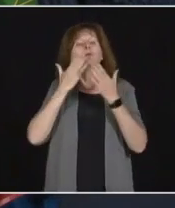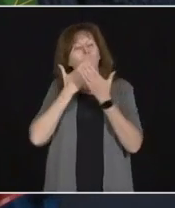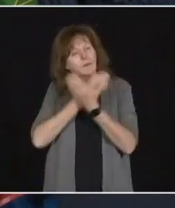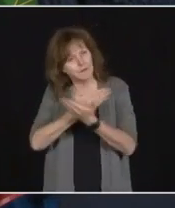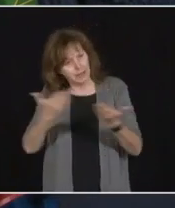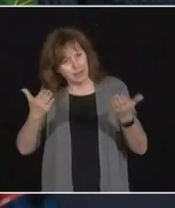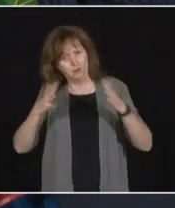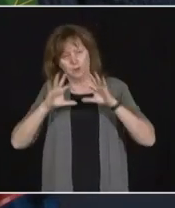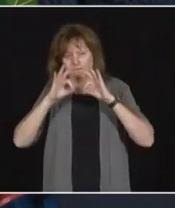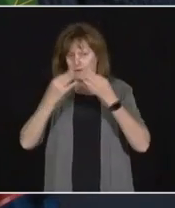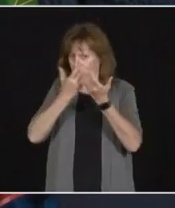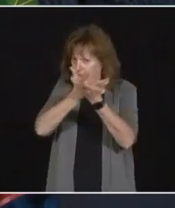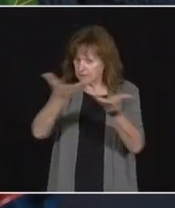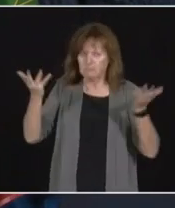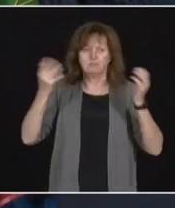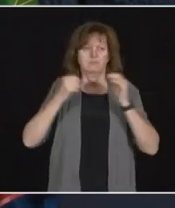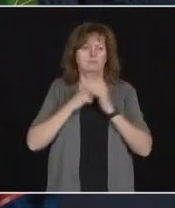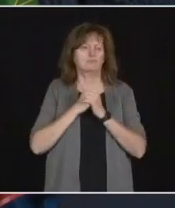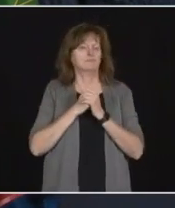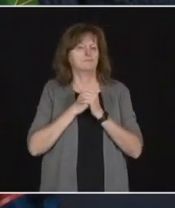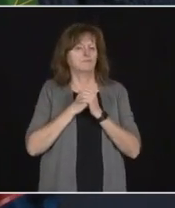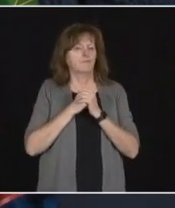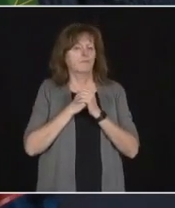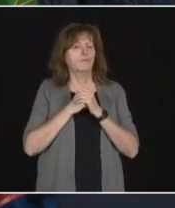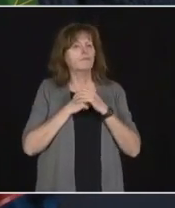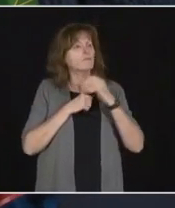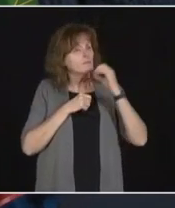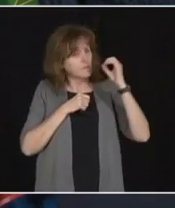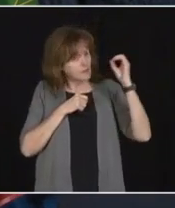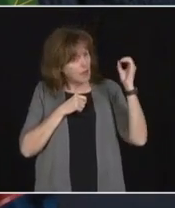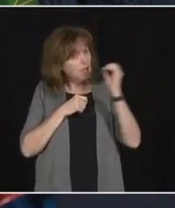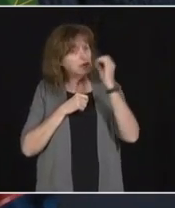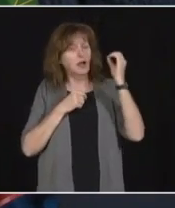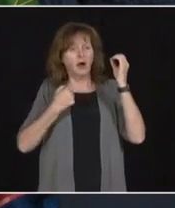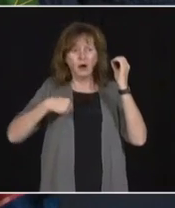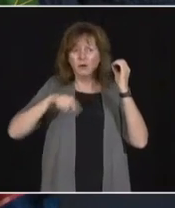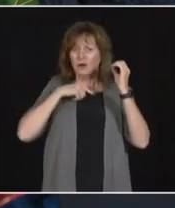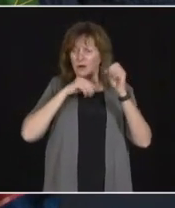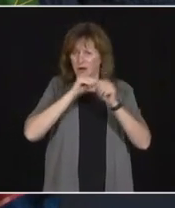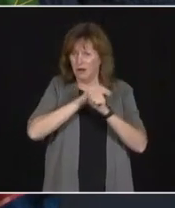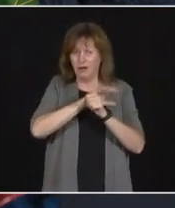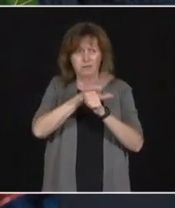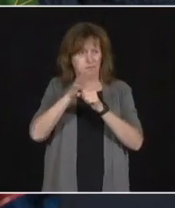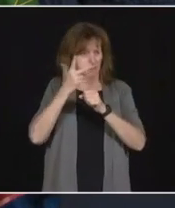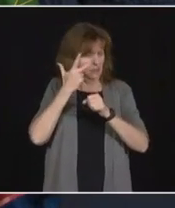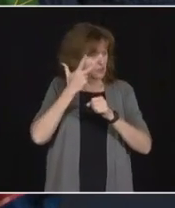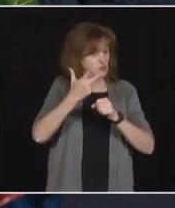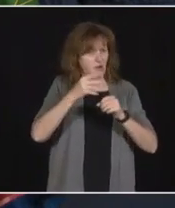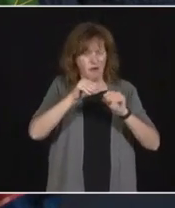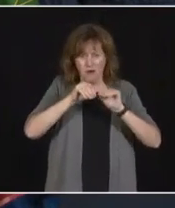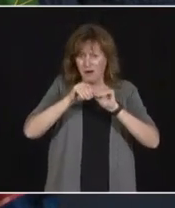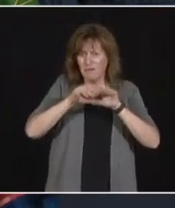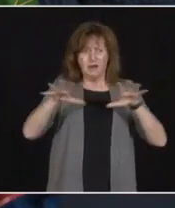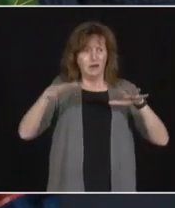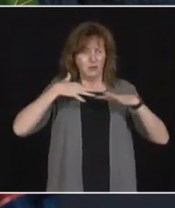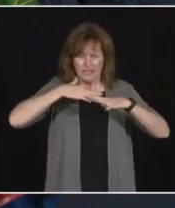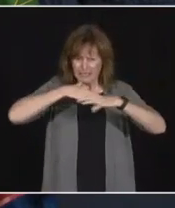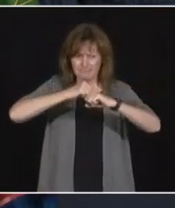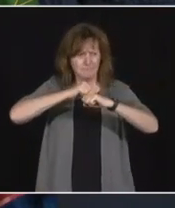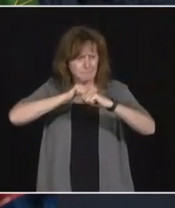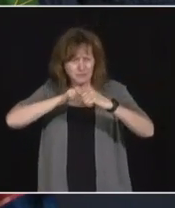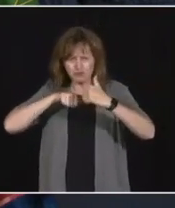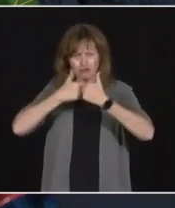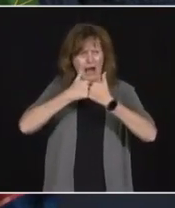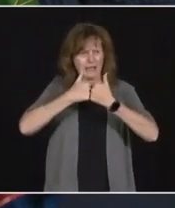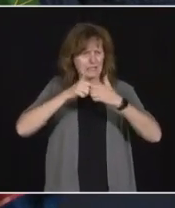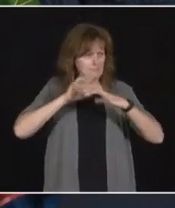As a province, we have risen to the occasion. We have met the challenge head-on. And as a result of everyone working